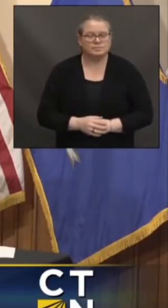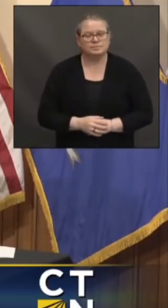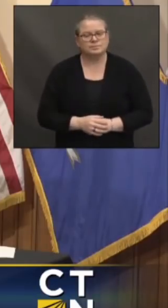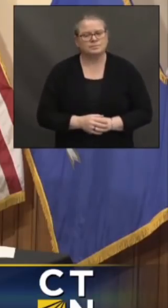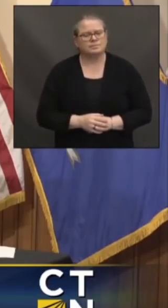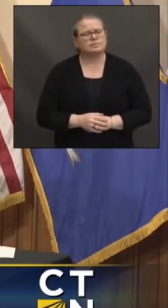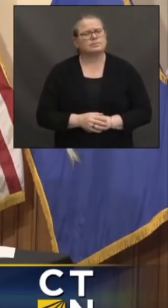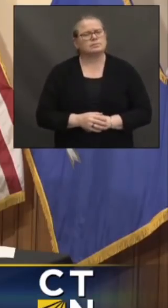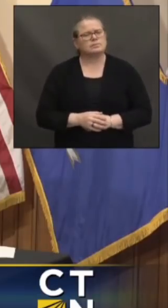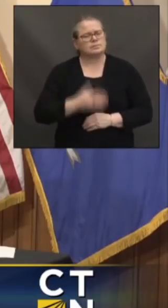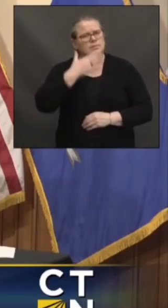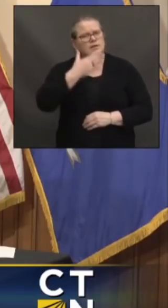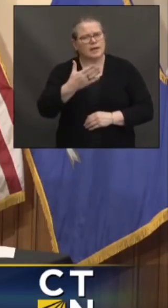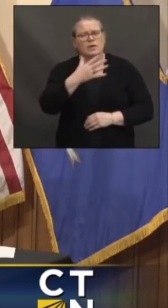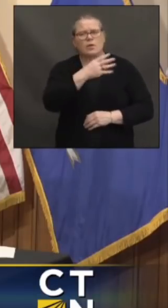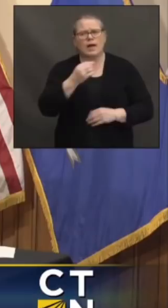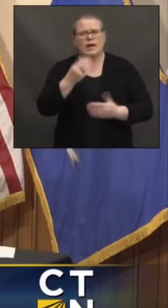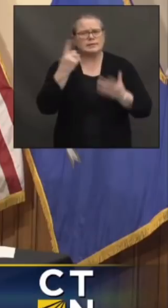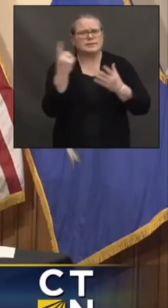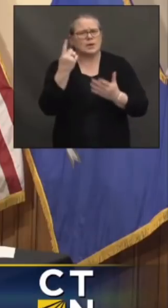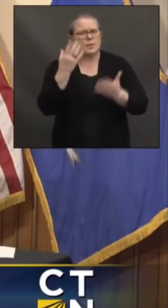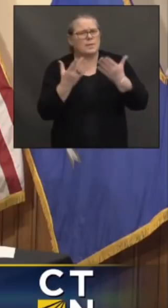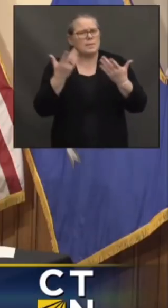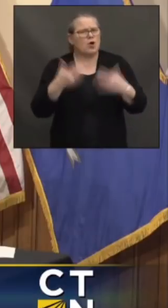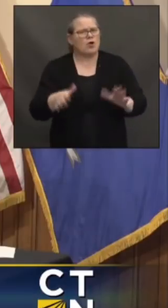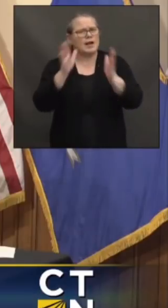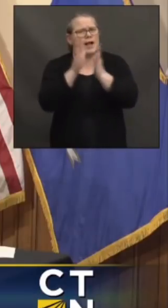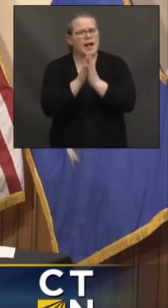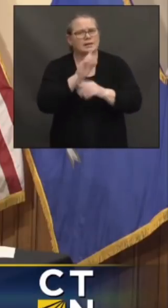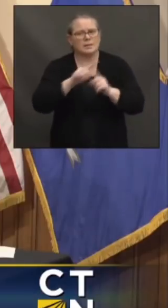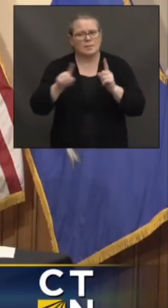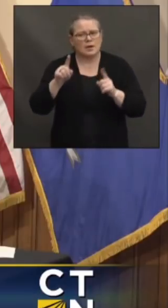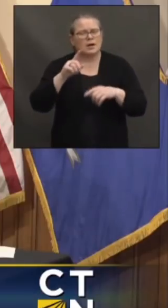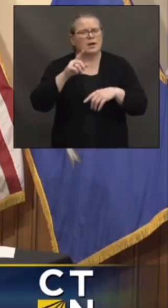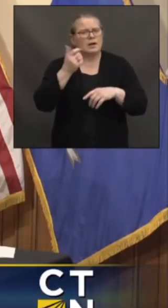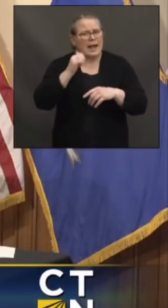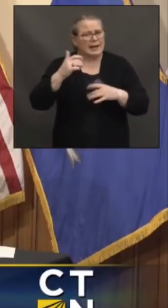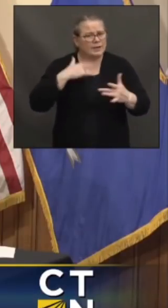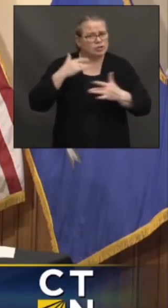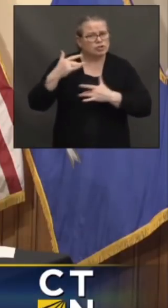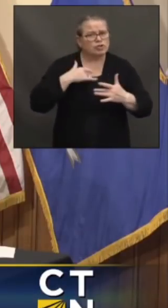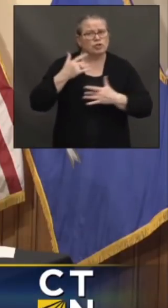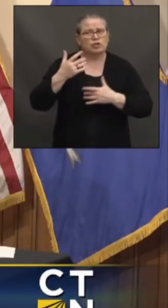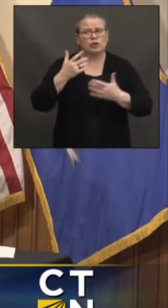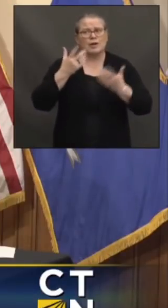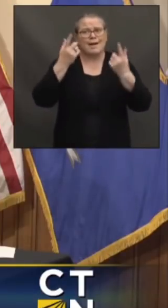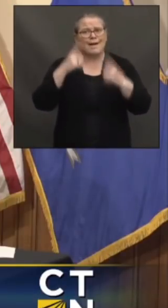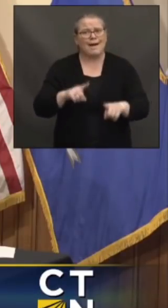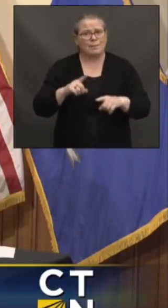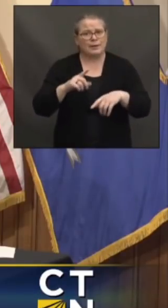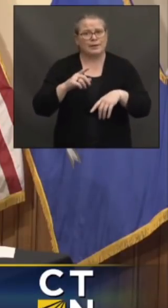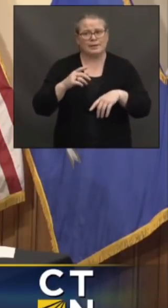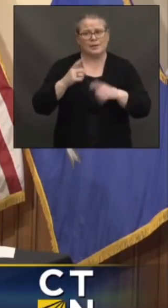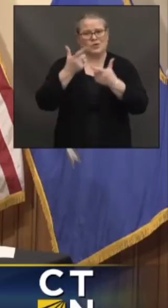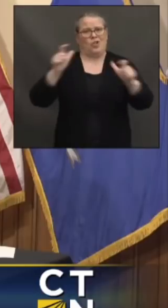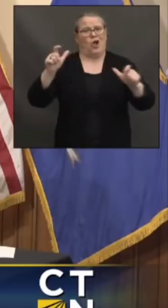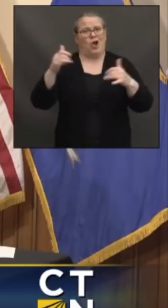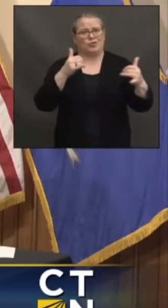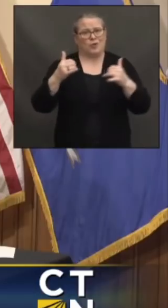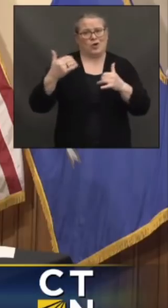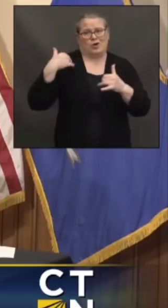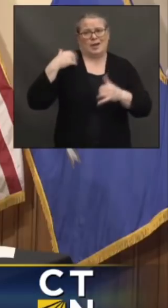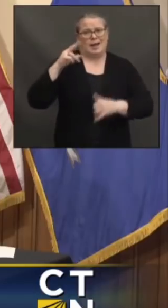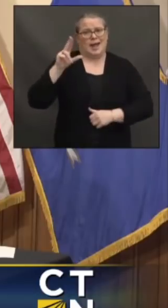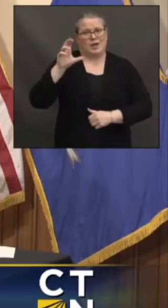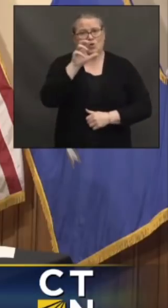Is there any concern, again, as we're reopening, about off-campus parties at colleges? There was quite a large party this weekend at